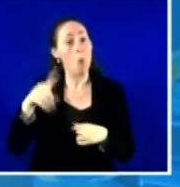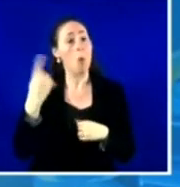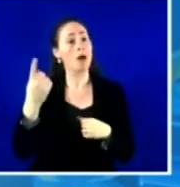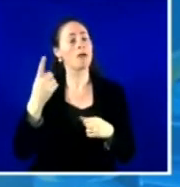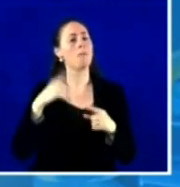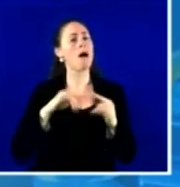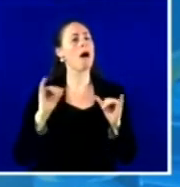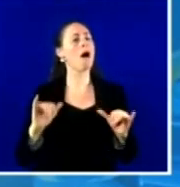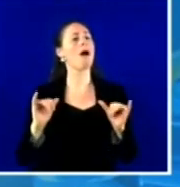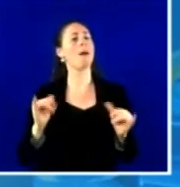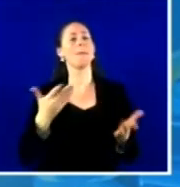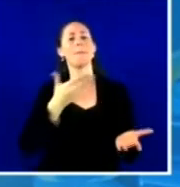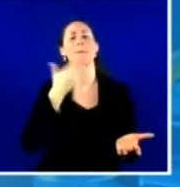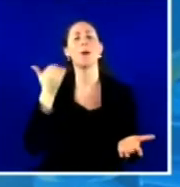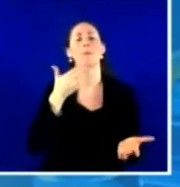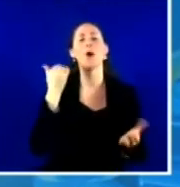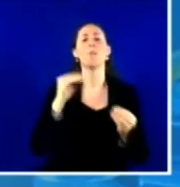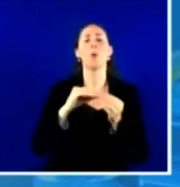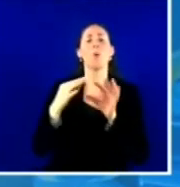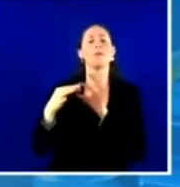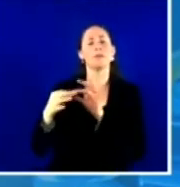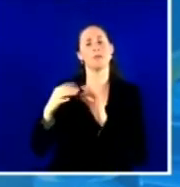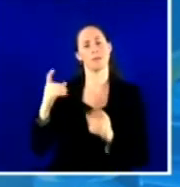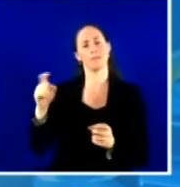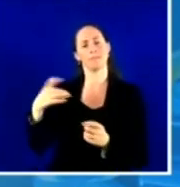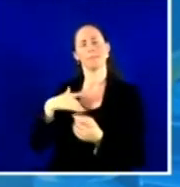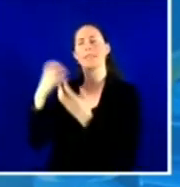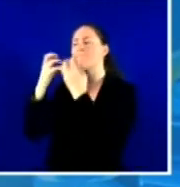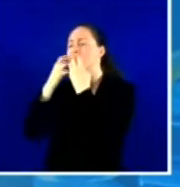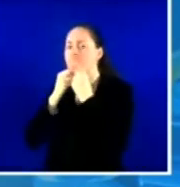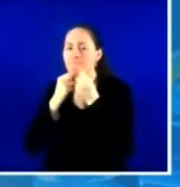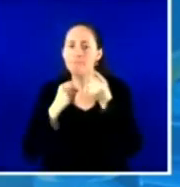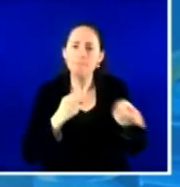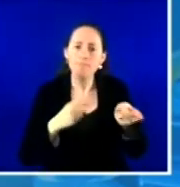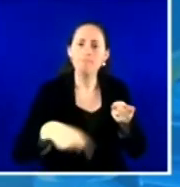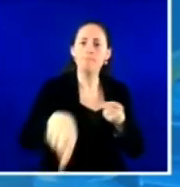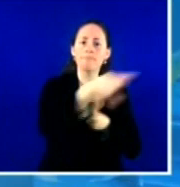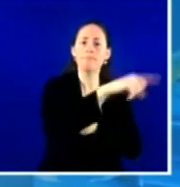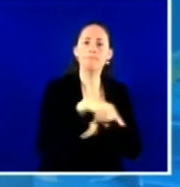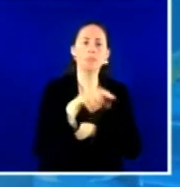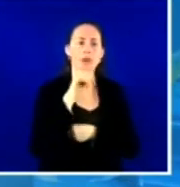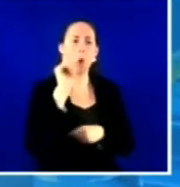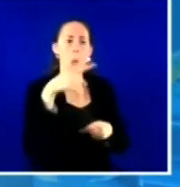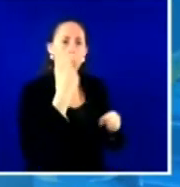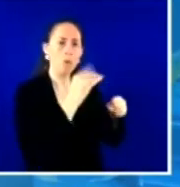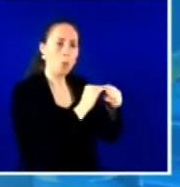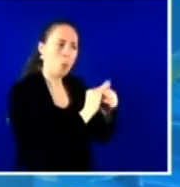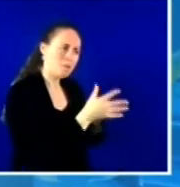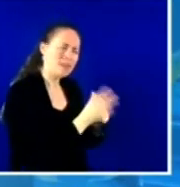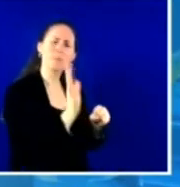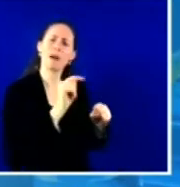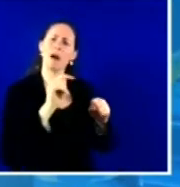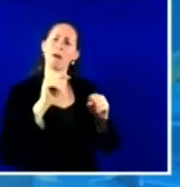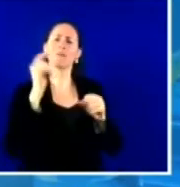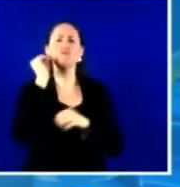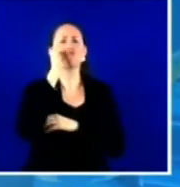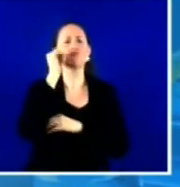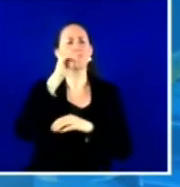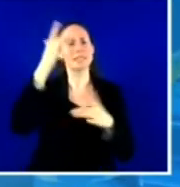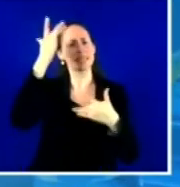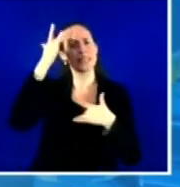believe that you're truly concerned about them and not just about the disease. So thank you. Yes. Thank you so much, Dr. Rodney.